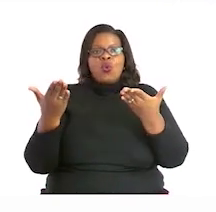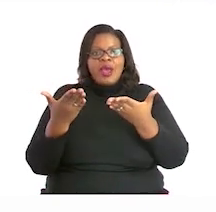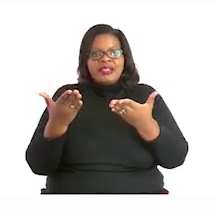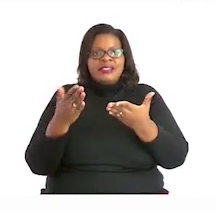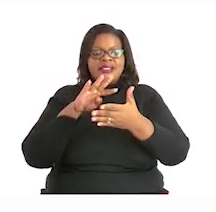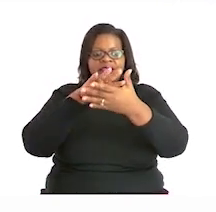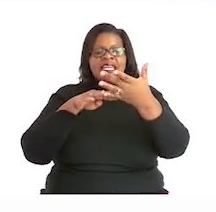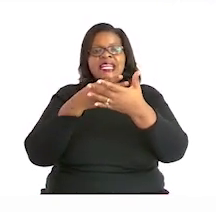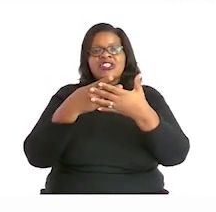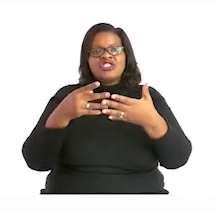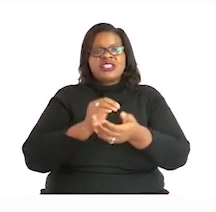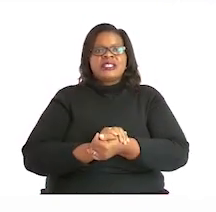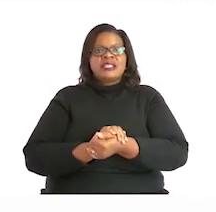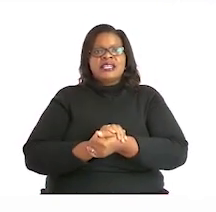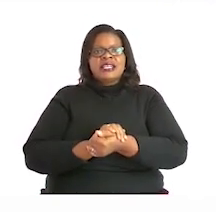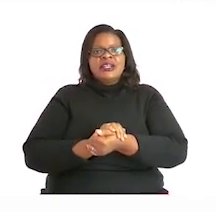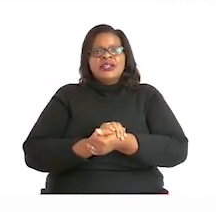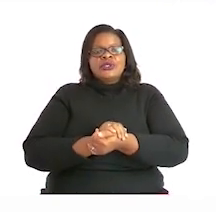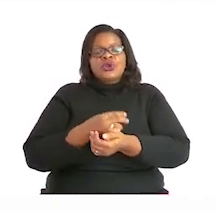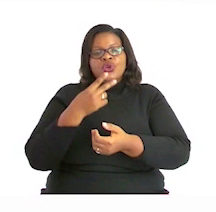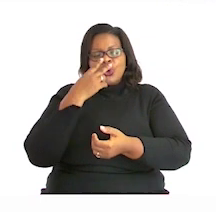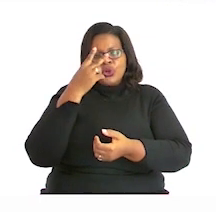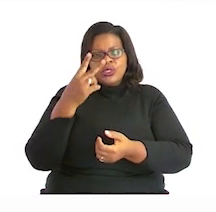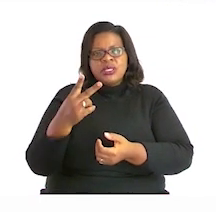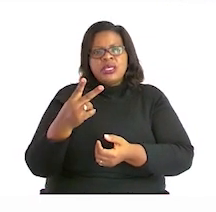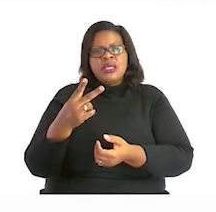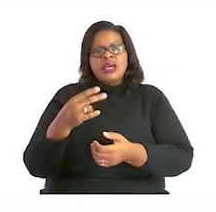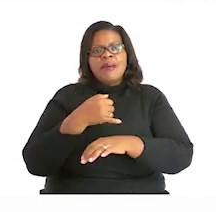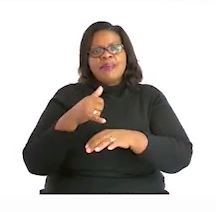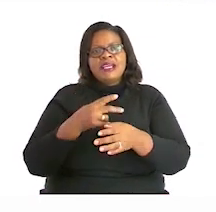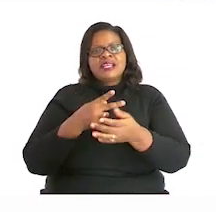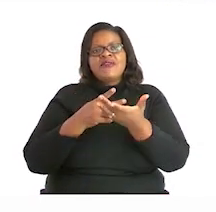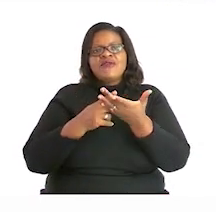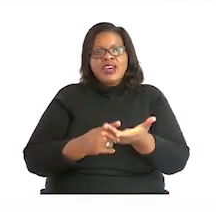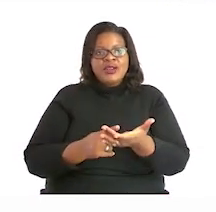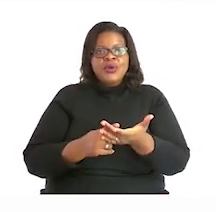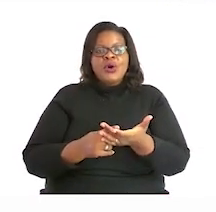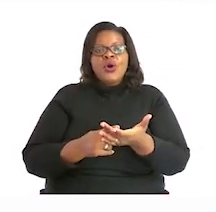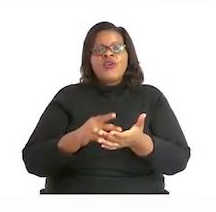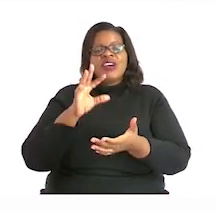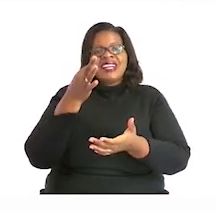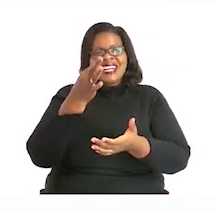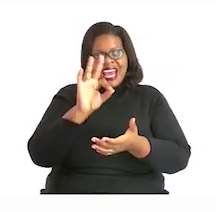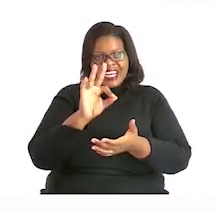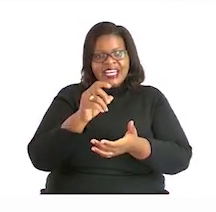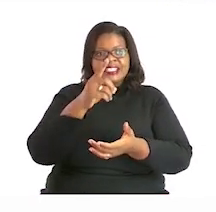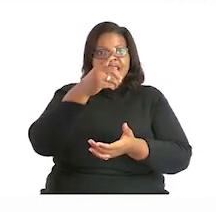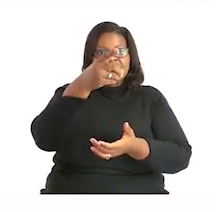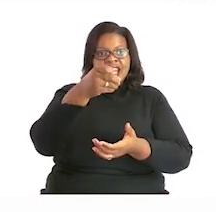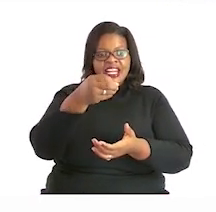place value chart, we see the place value of the nine is a ten thousand.